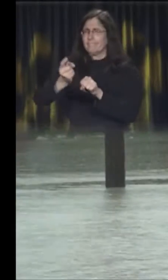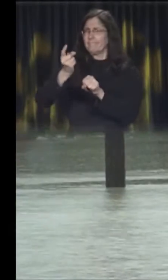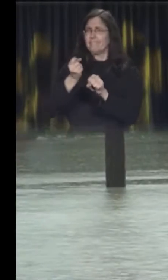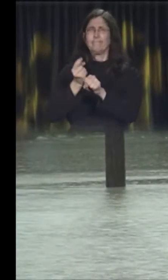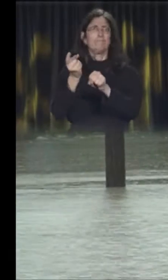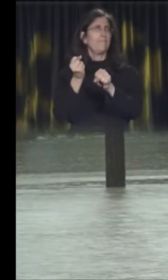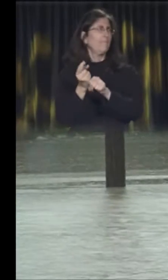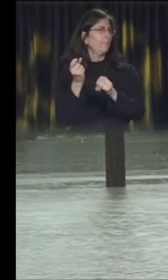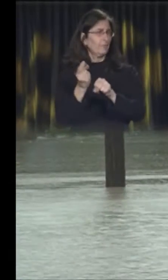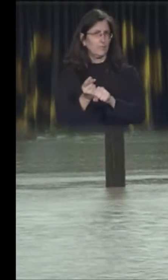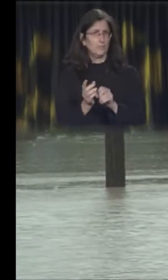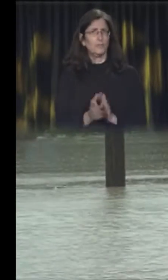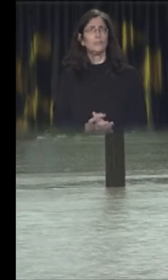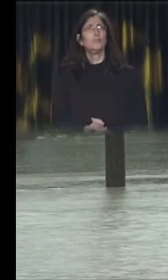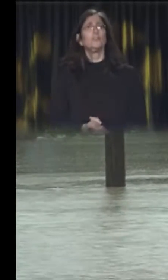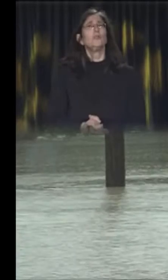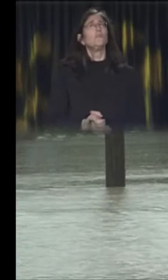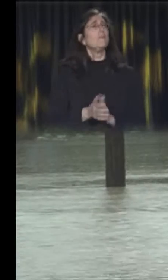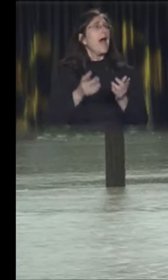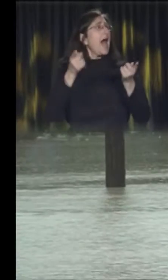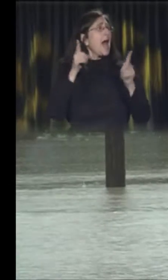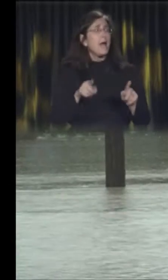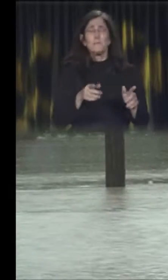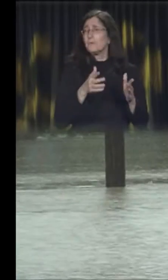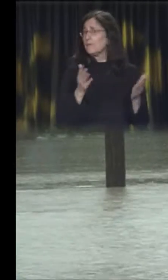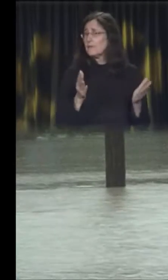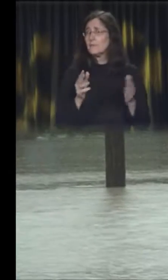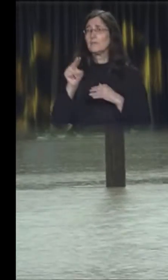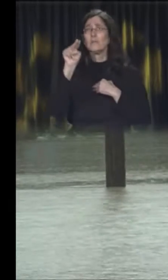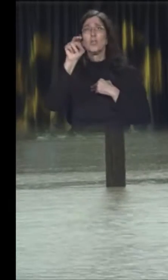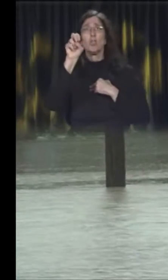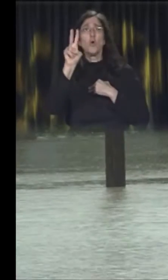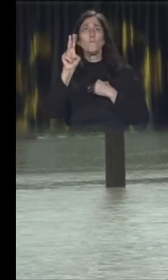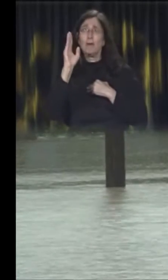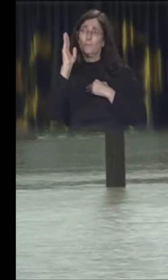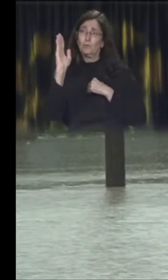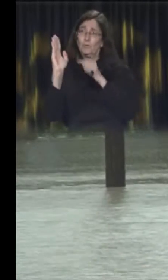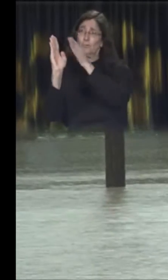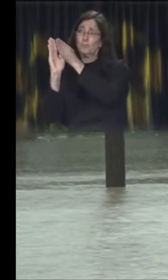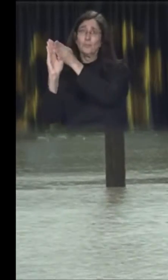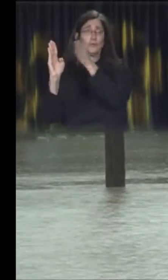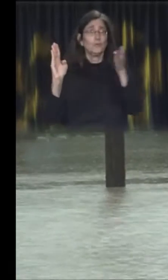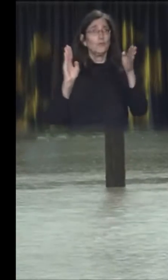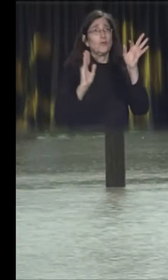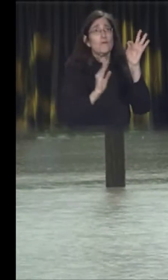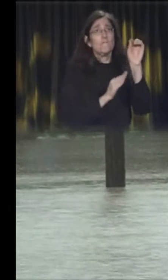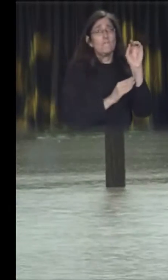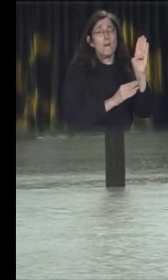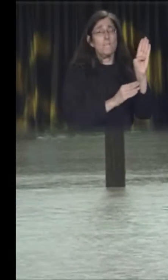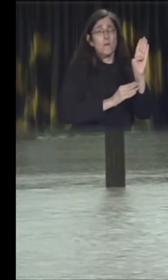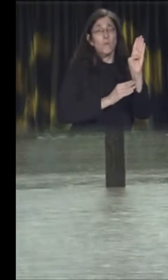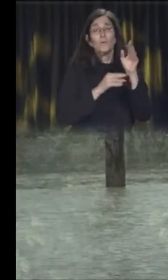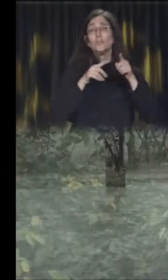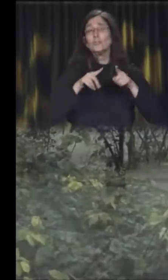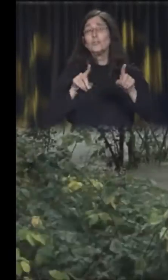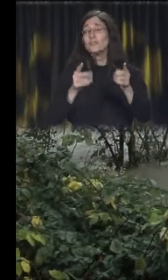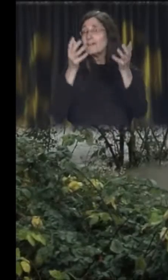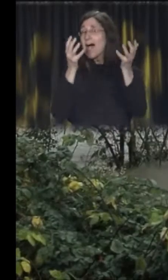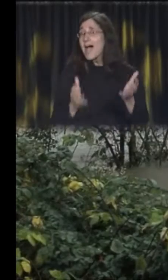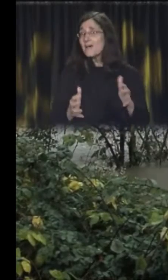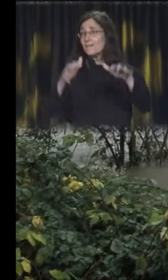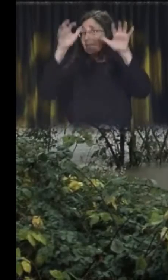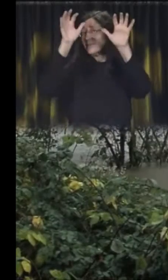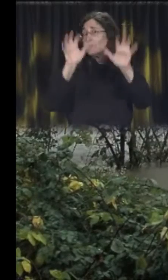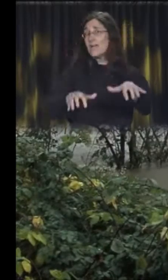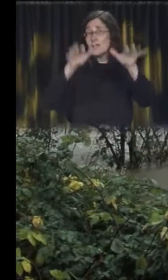Most floods happen from November through February during heavy rainfall or when the snow in the mountains melts quickly and the rivers rise.